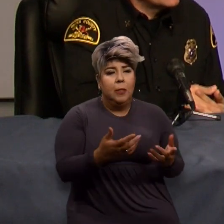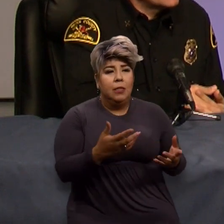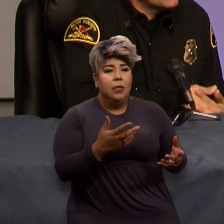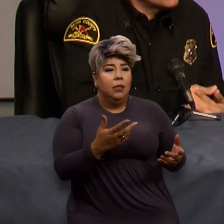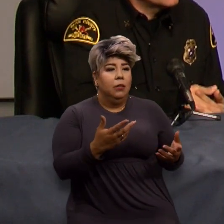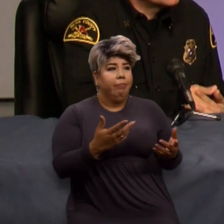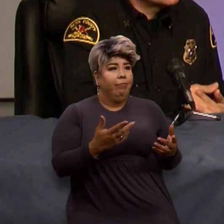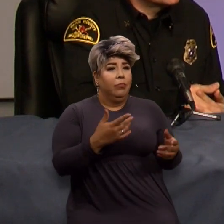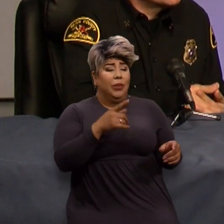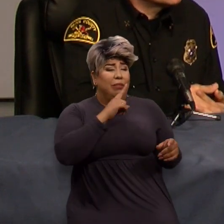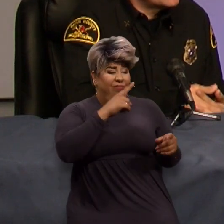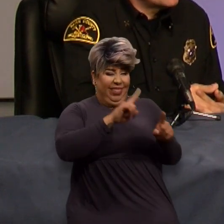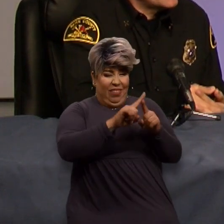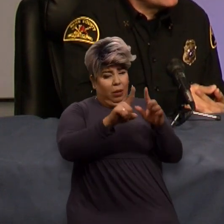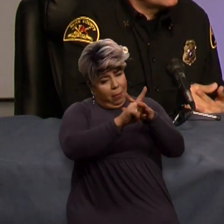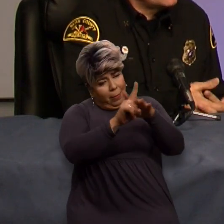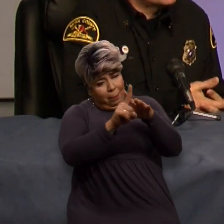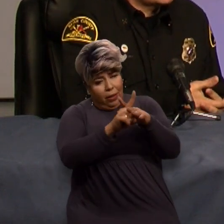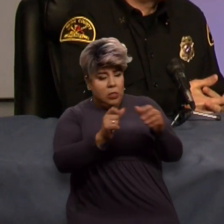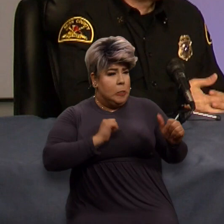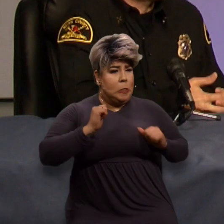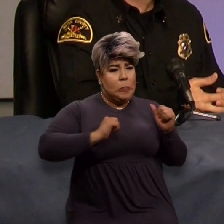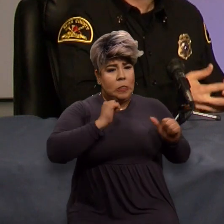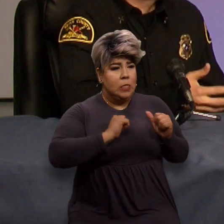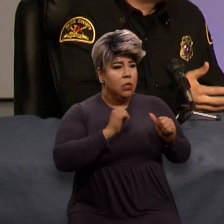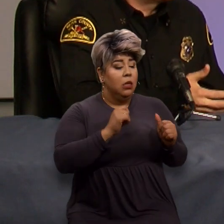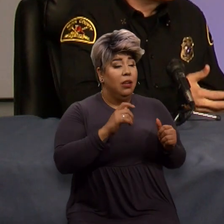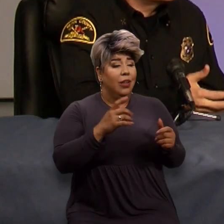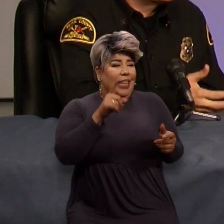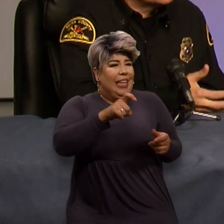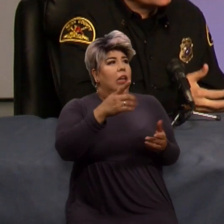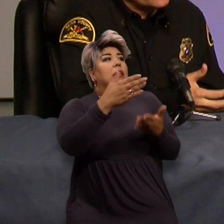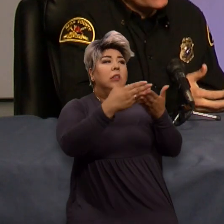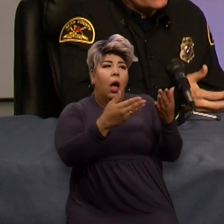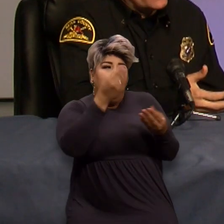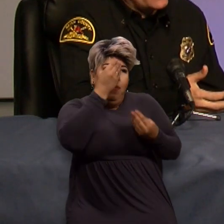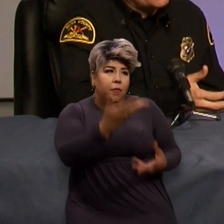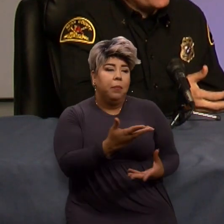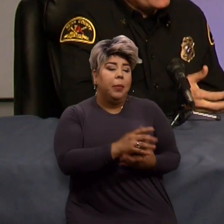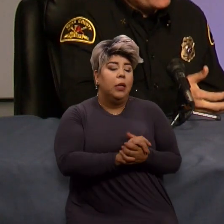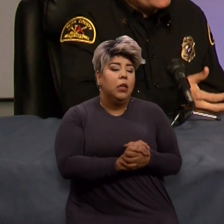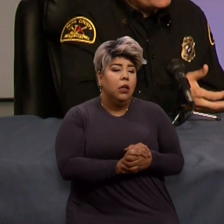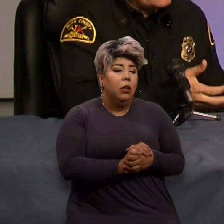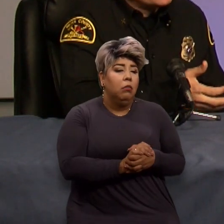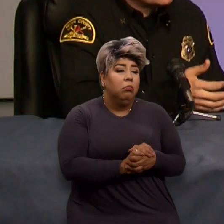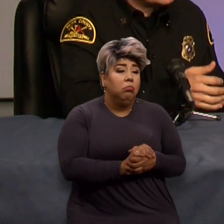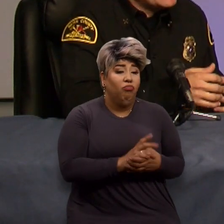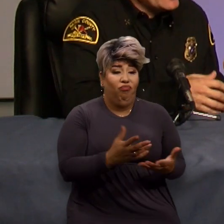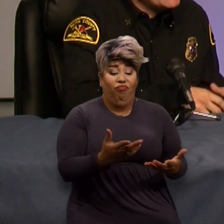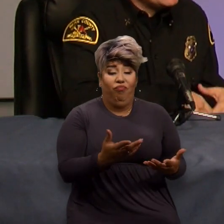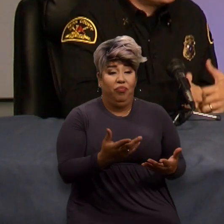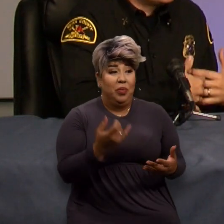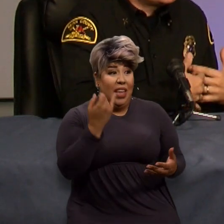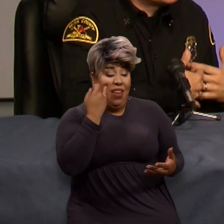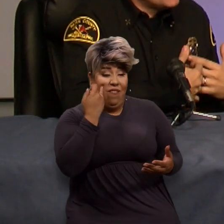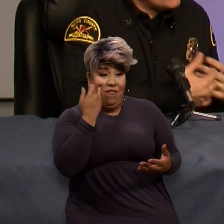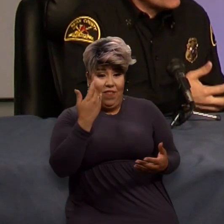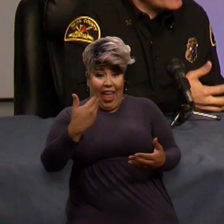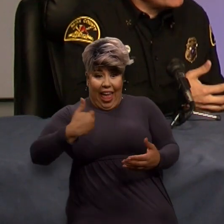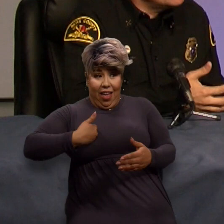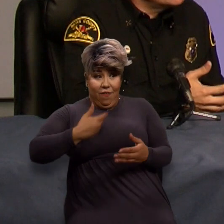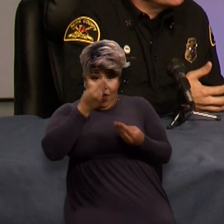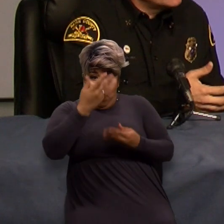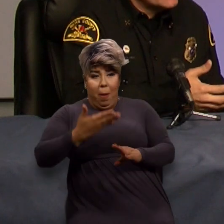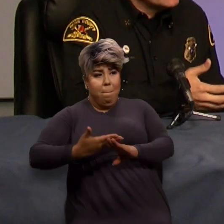anything or deal with the scenario ahead of you, you've got to have some information. And so just getting the information